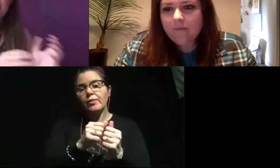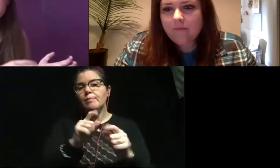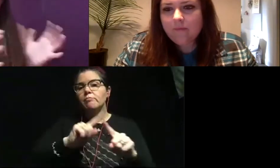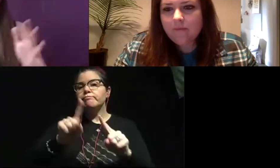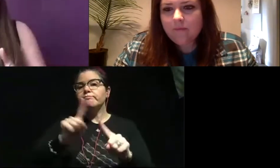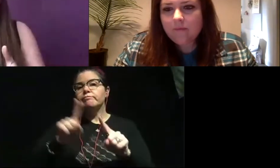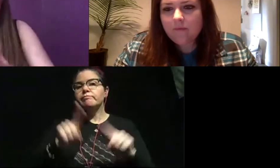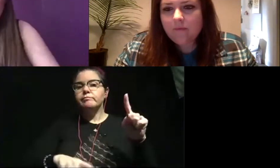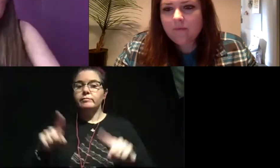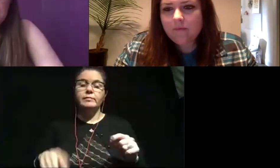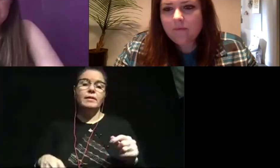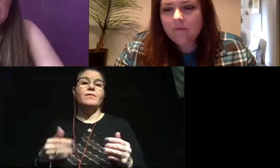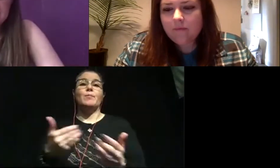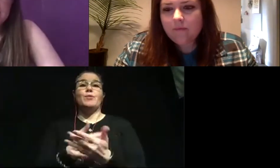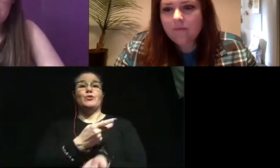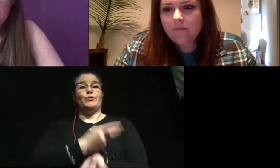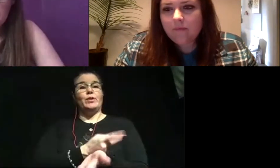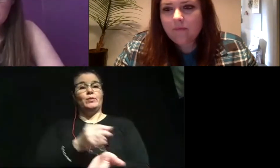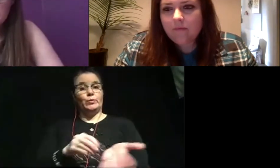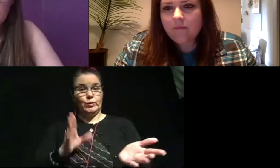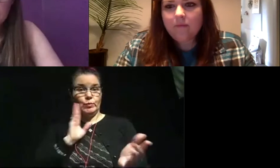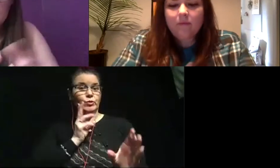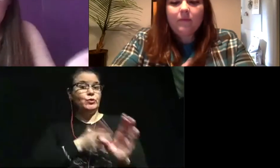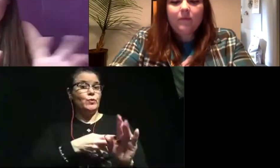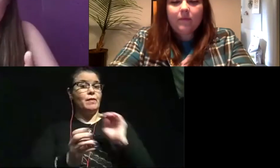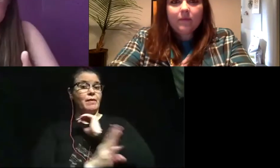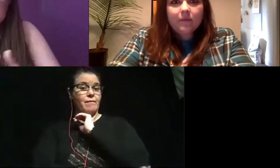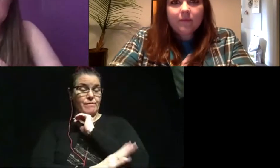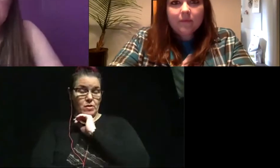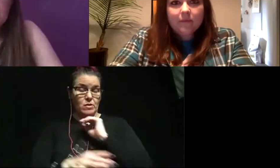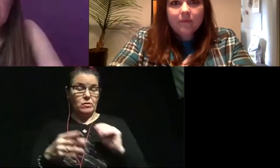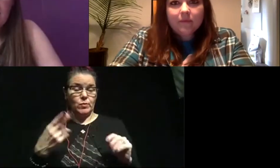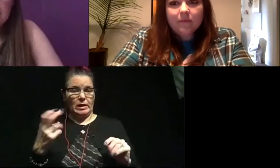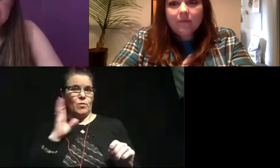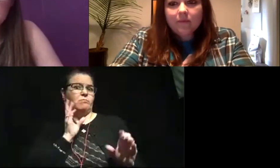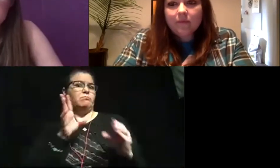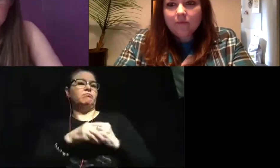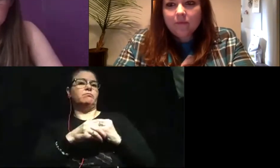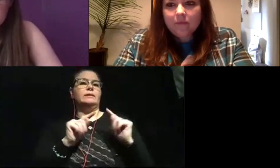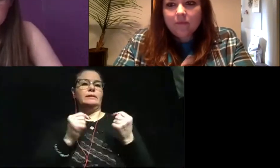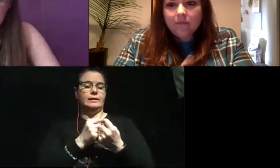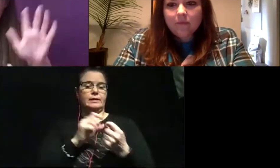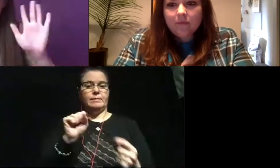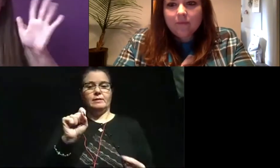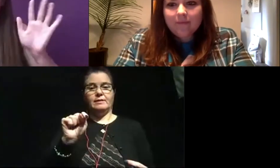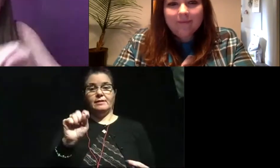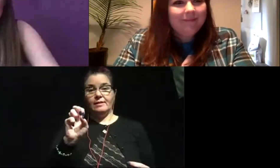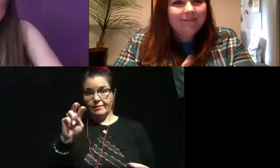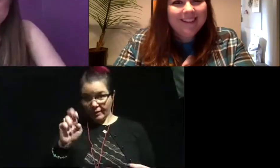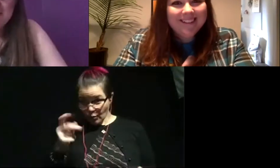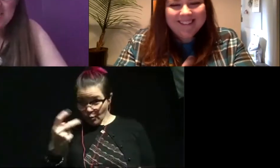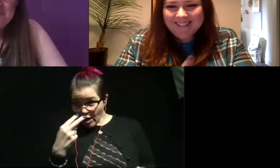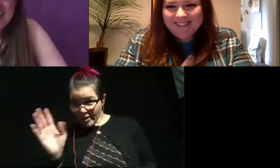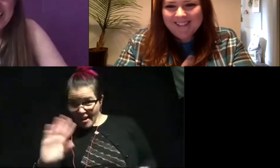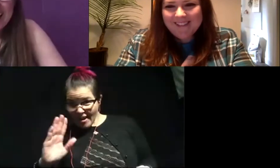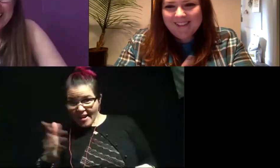have a brand new graduate student coming in in the fall. So he'll be added to my team. His name is Steven. So if you're watching, hi, Steven, glad